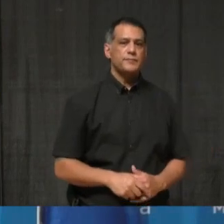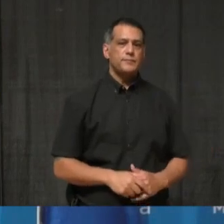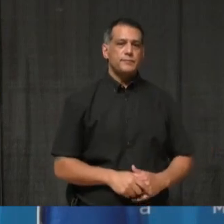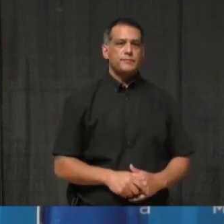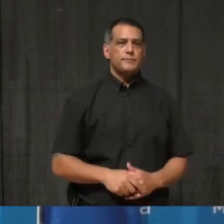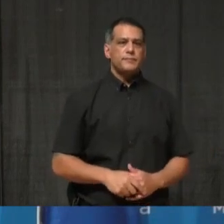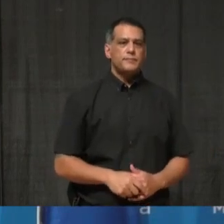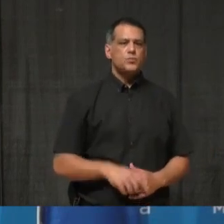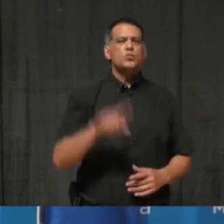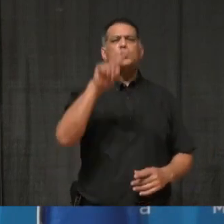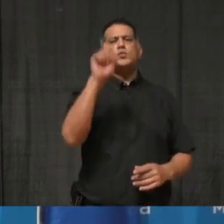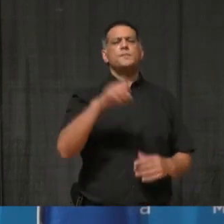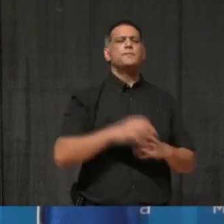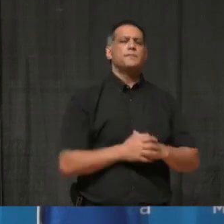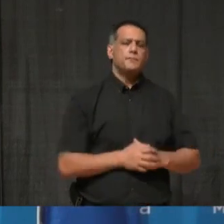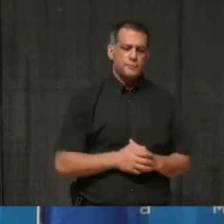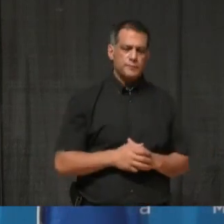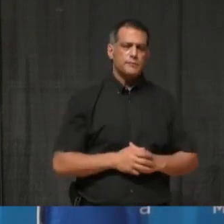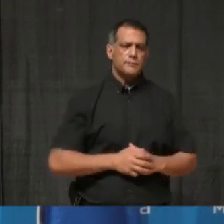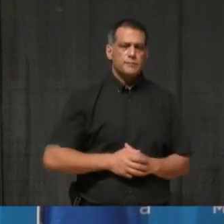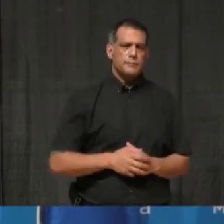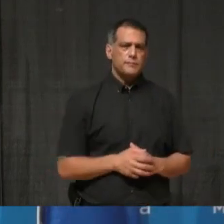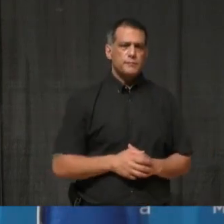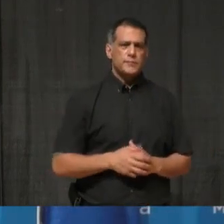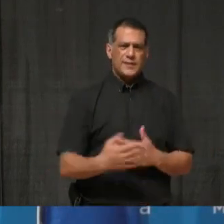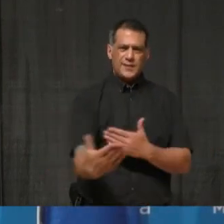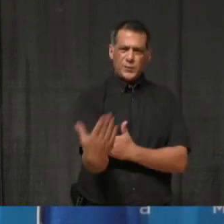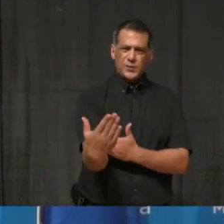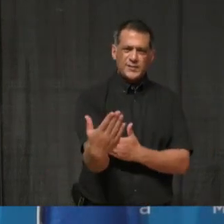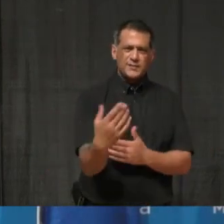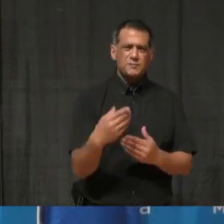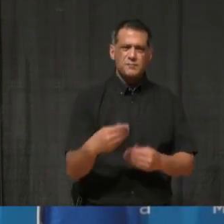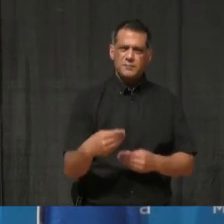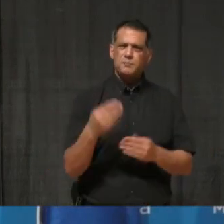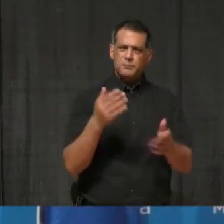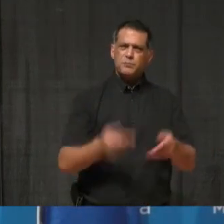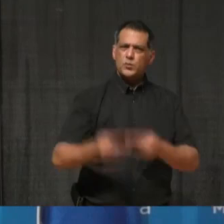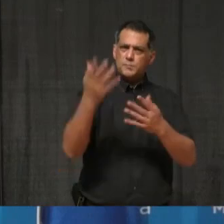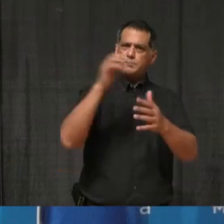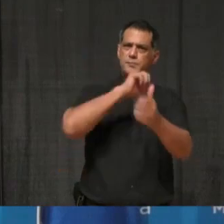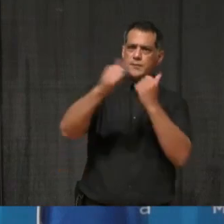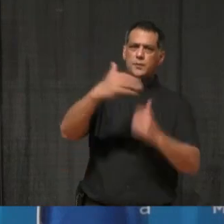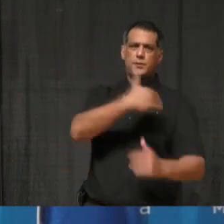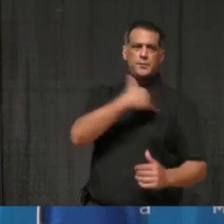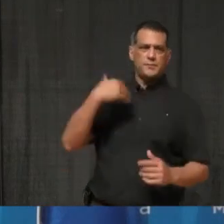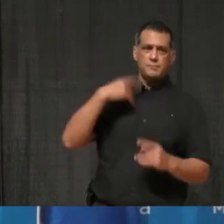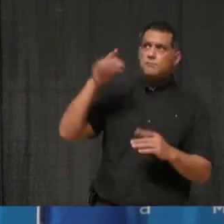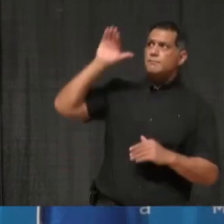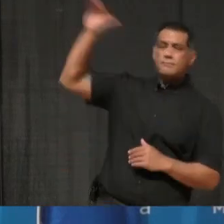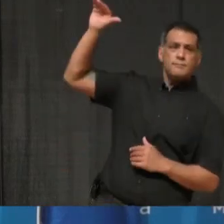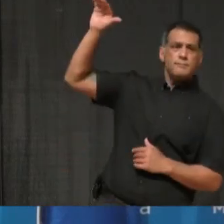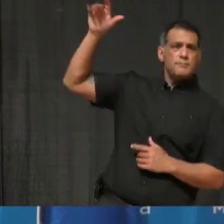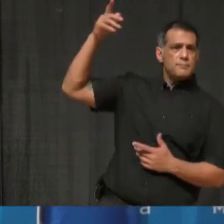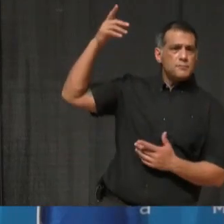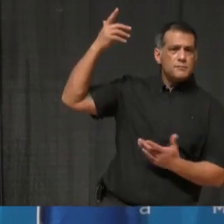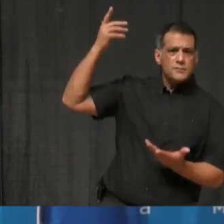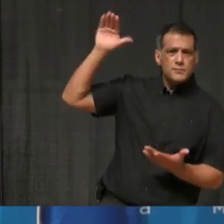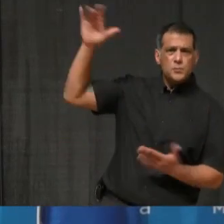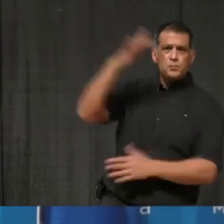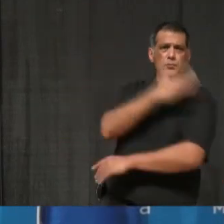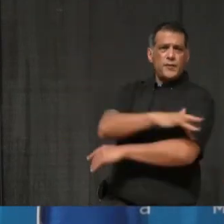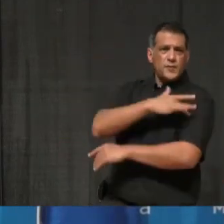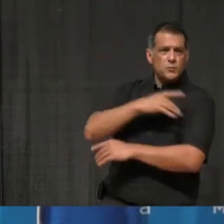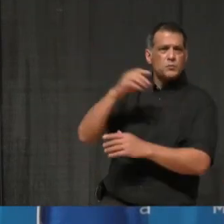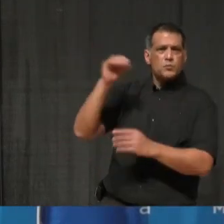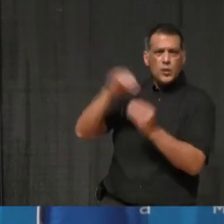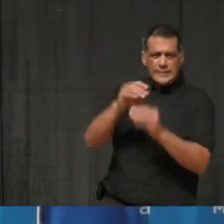I have a question about a motion that was passed today at Council. was asking the province to look at more stringent controls on big box stores